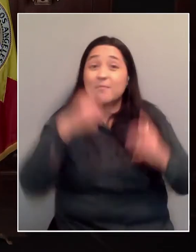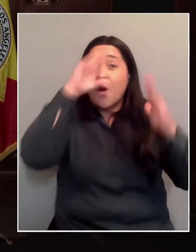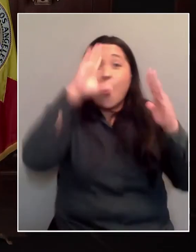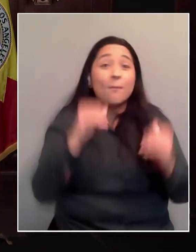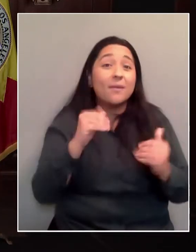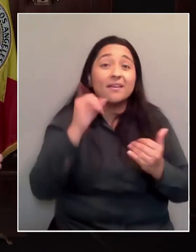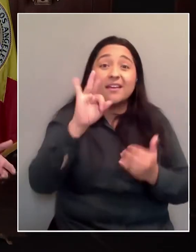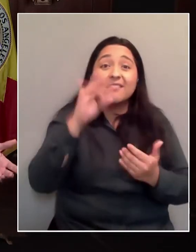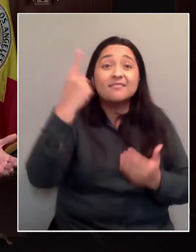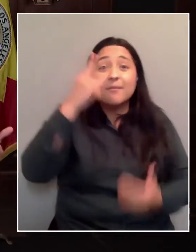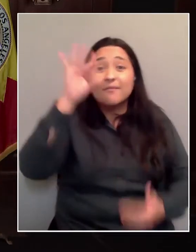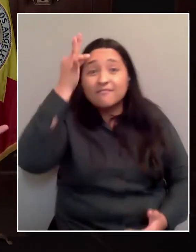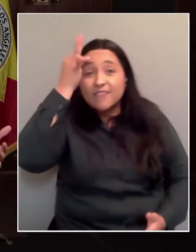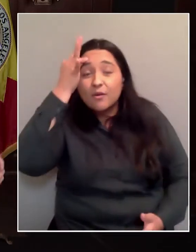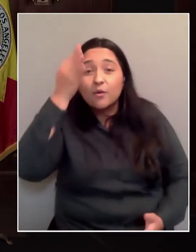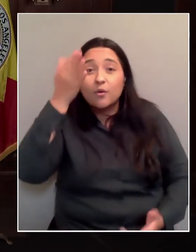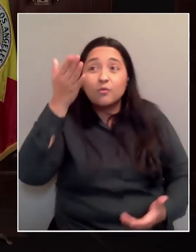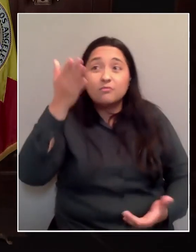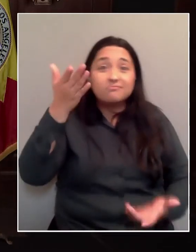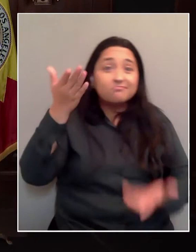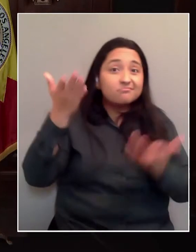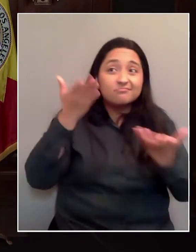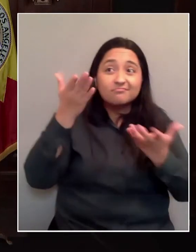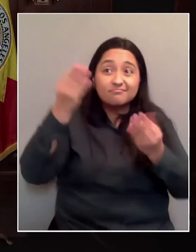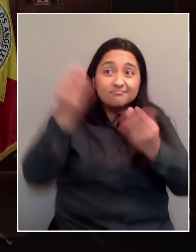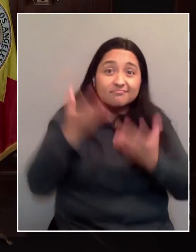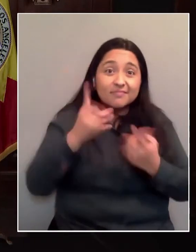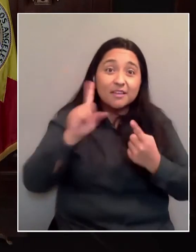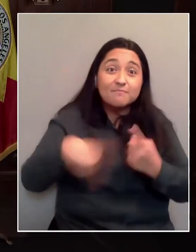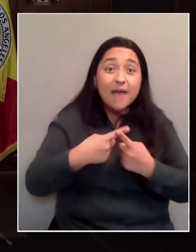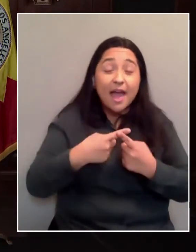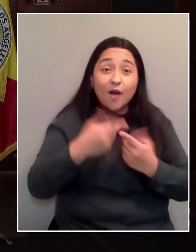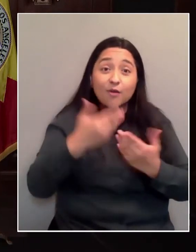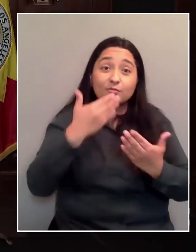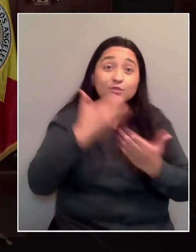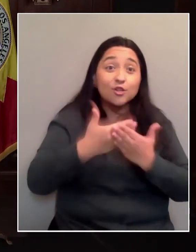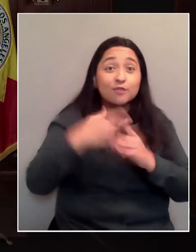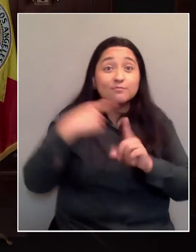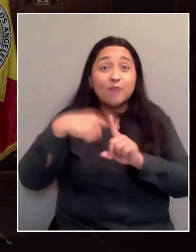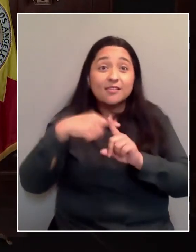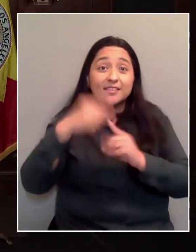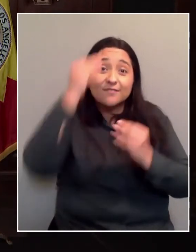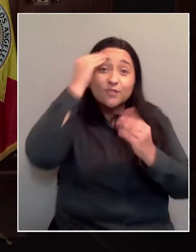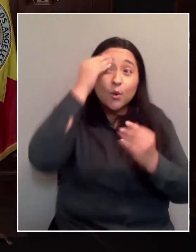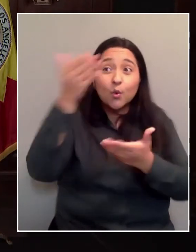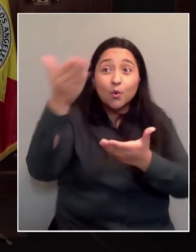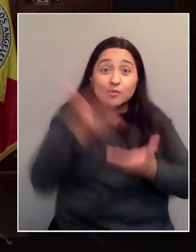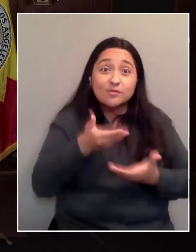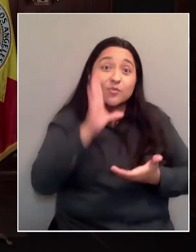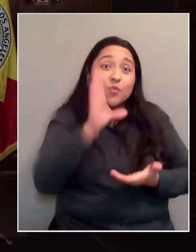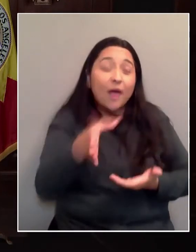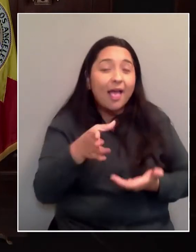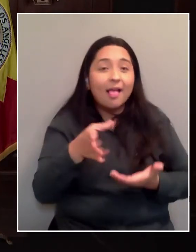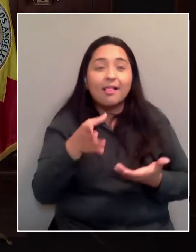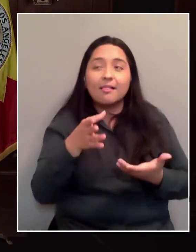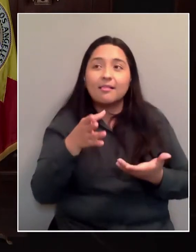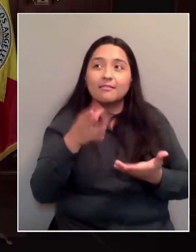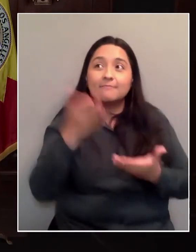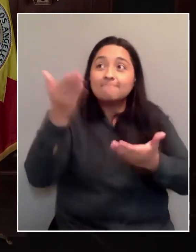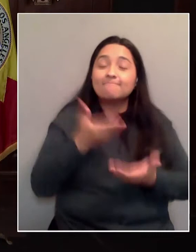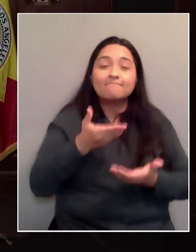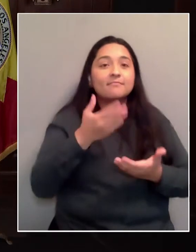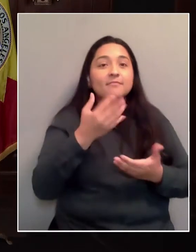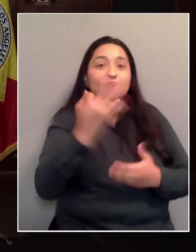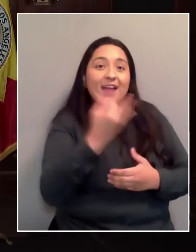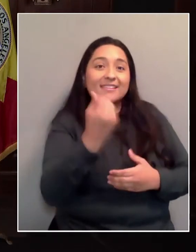who tonight got the good news that some more doses are on their way someplace and can tell us, hey, you don't have to go dark on Friday. You don't have to go dark on Saturday.